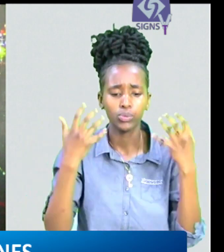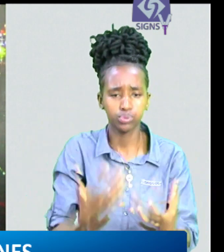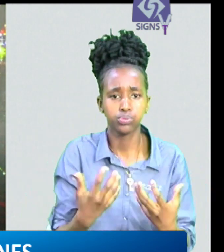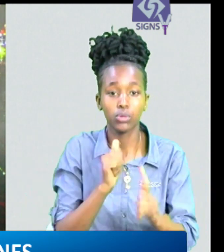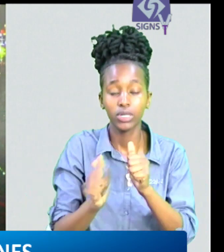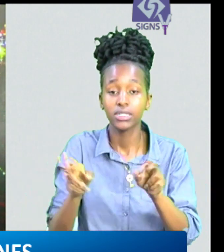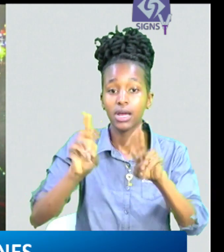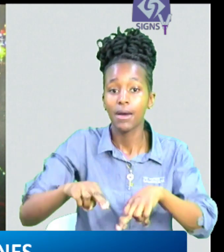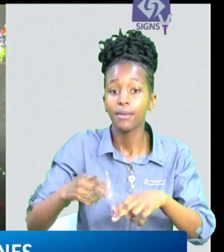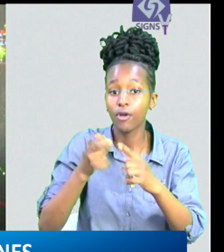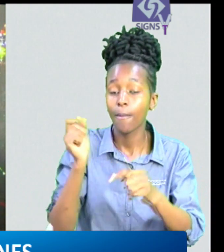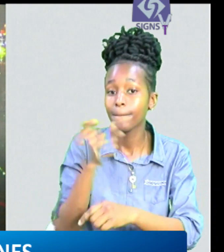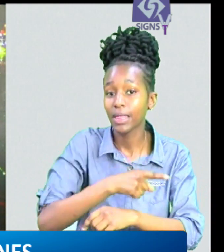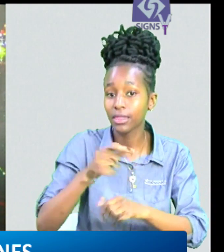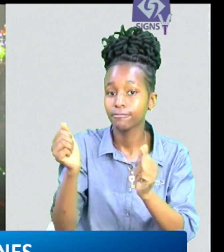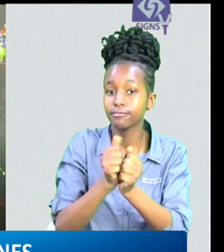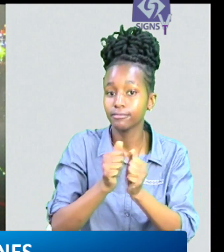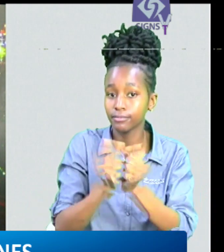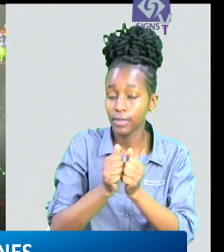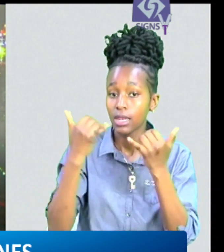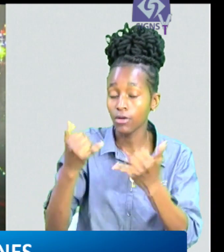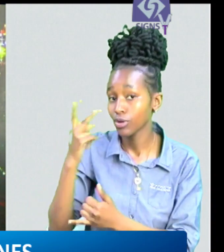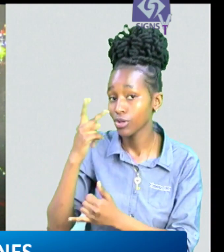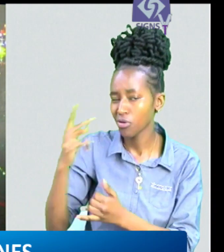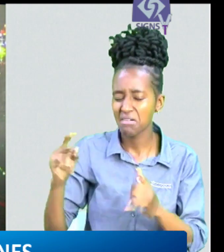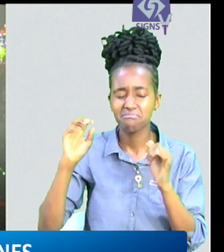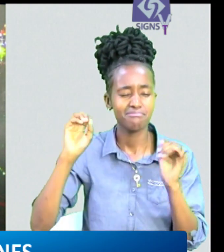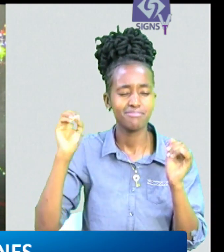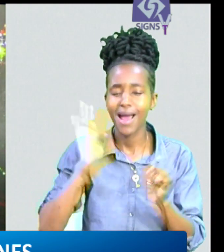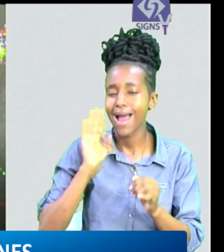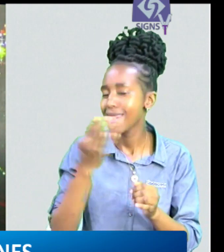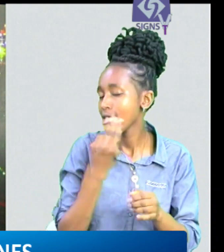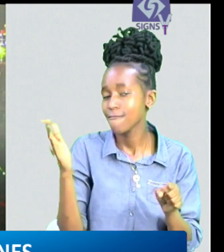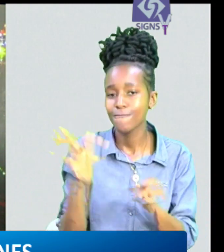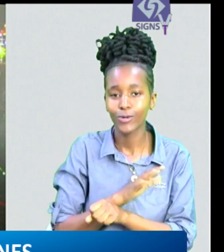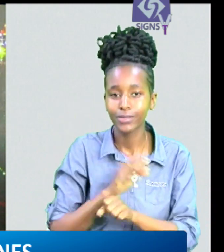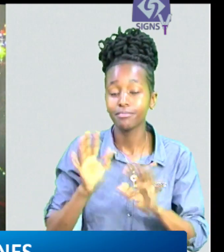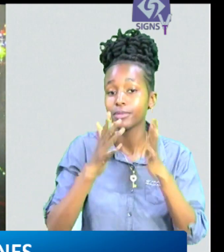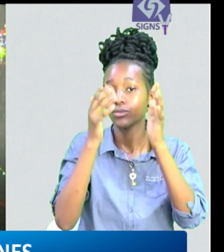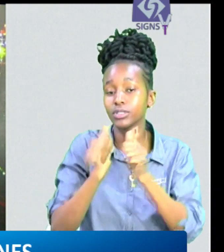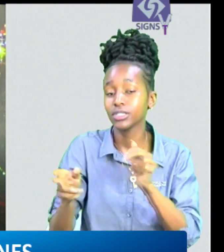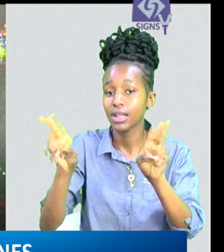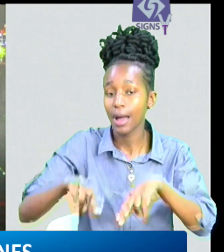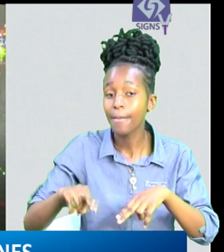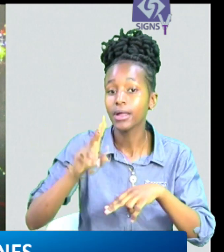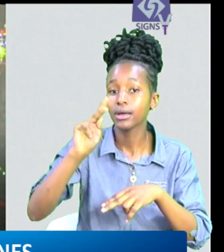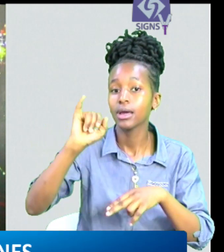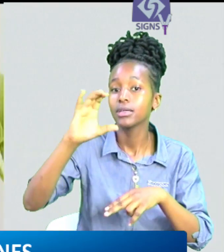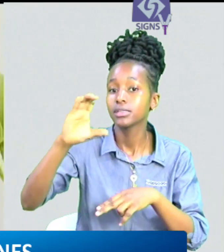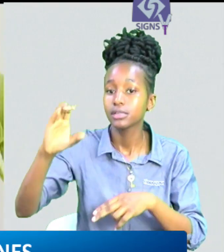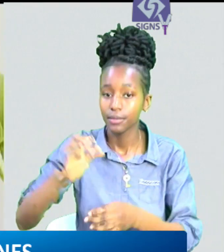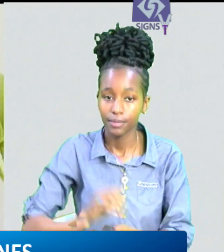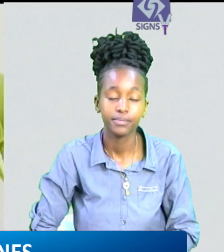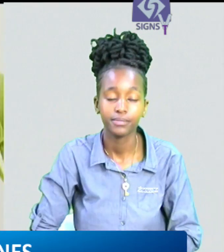october and this was witnessed in a colorful ceremony at the kenyata international and convention